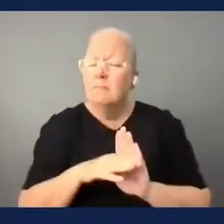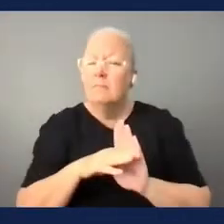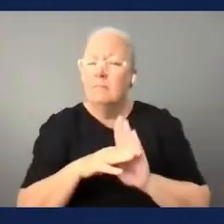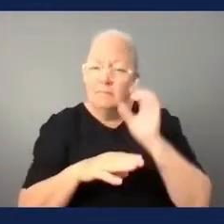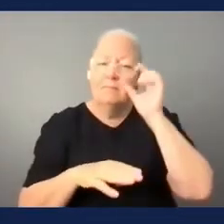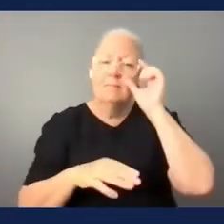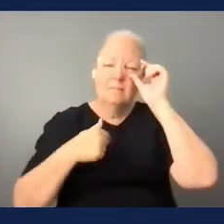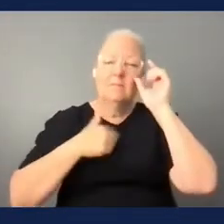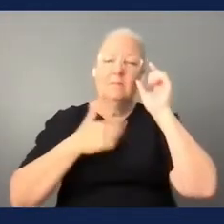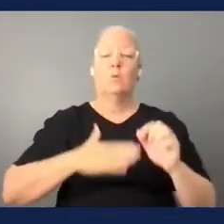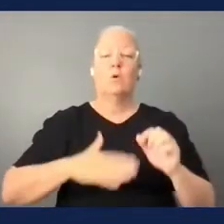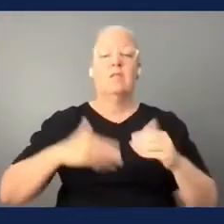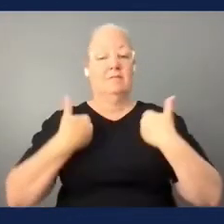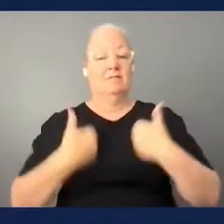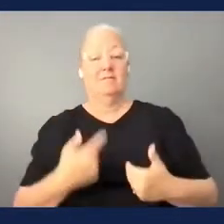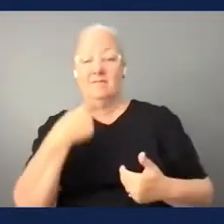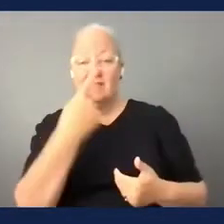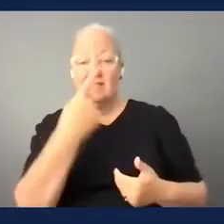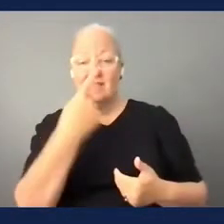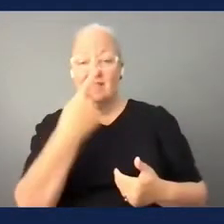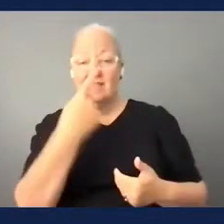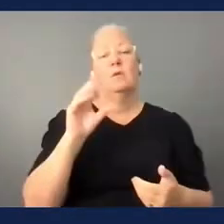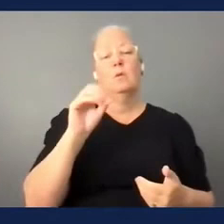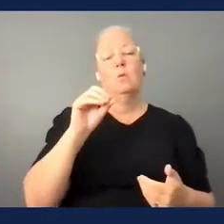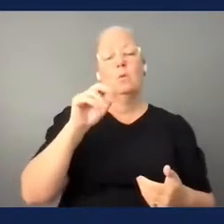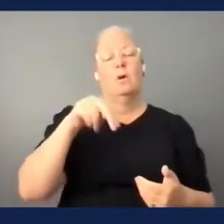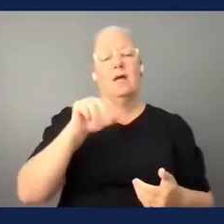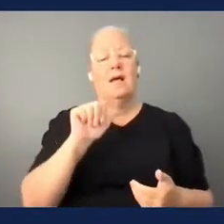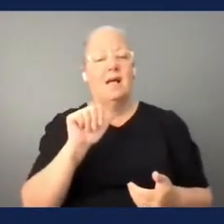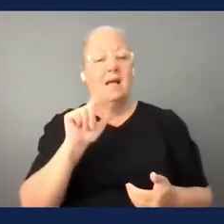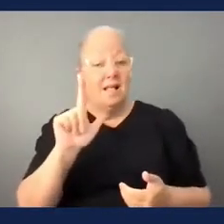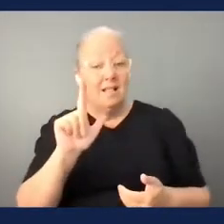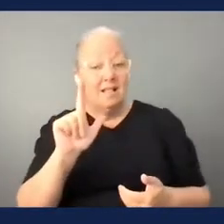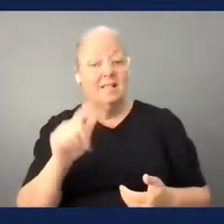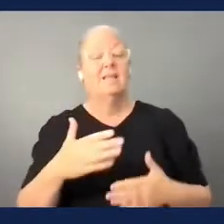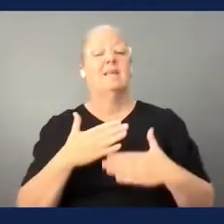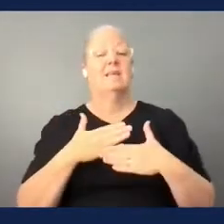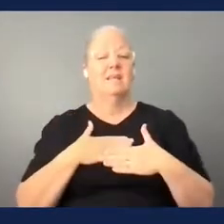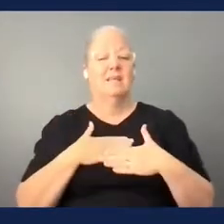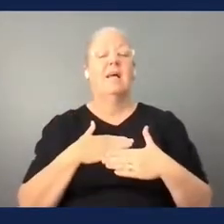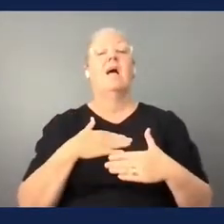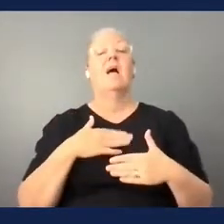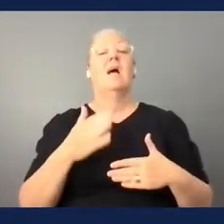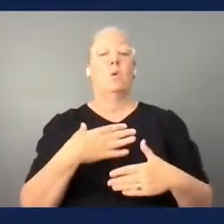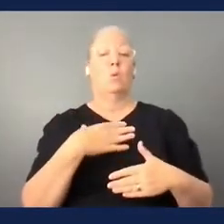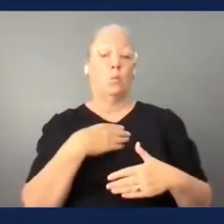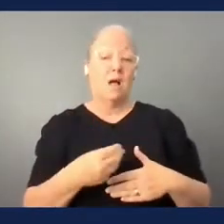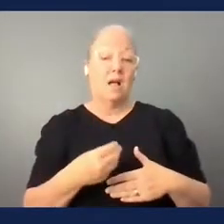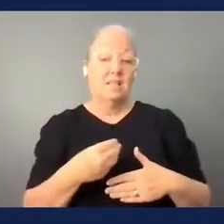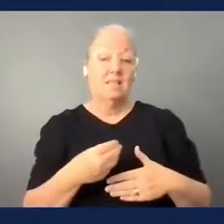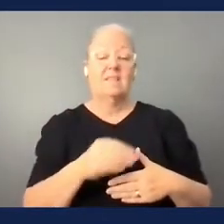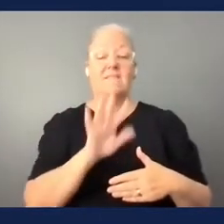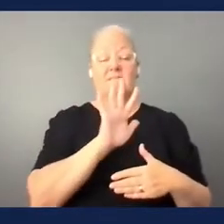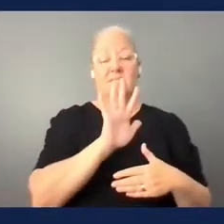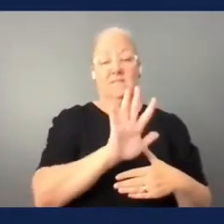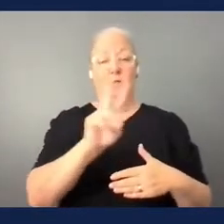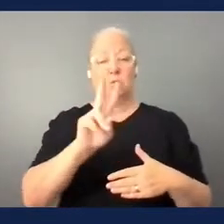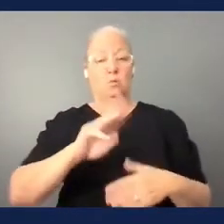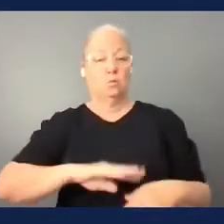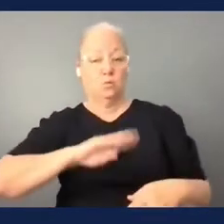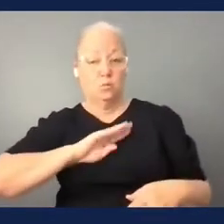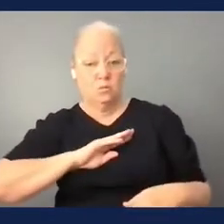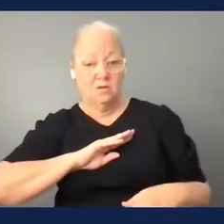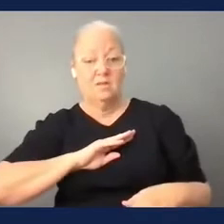my name is donald murphy i'm a 52 year old white irish male um for a while i had dark hair like